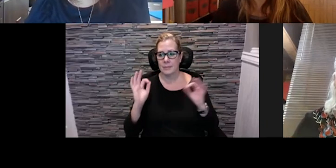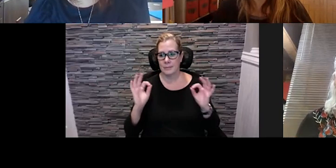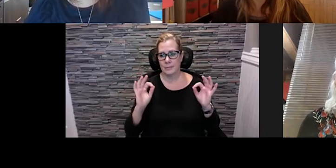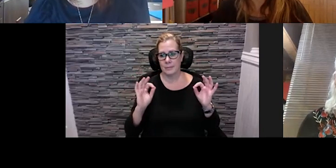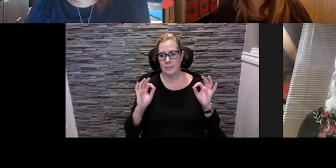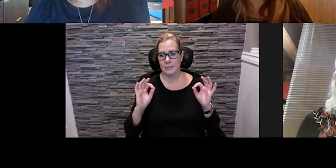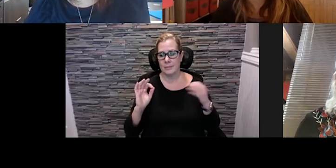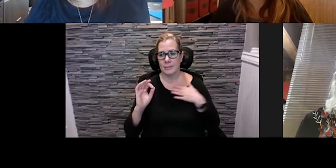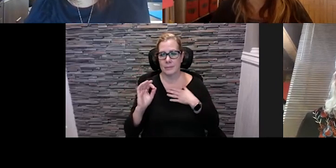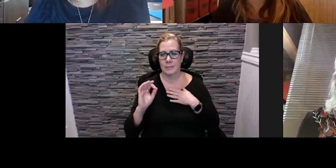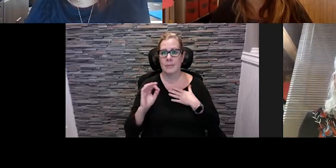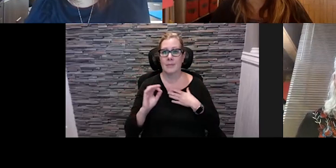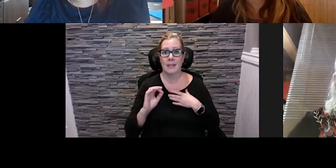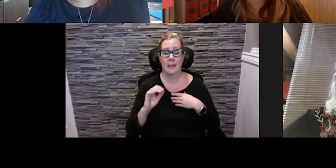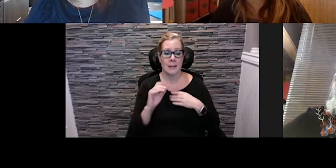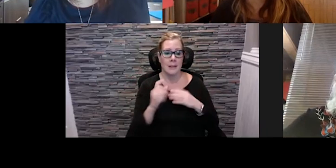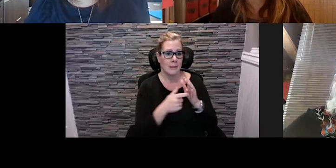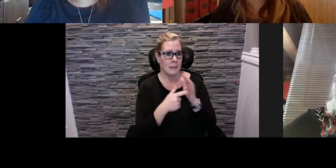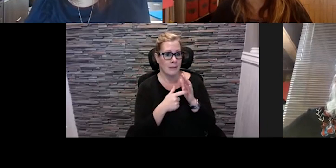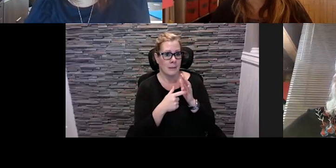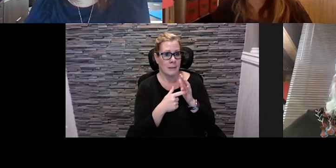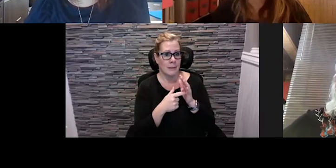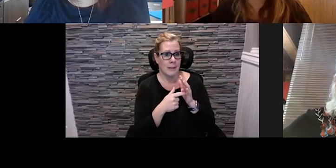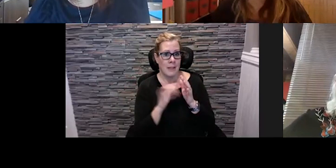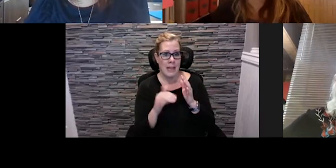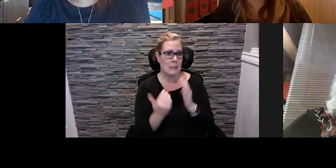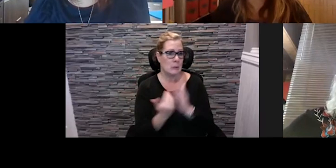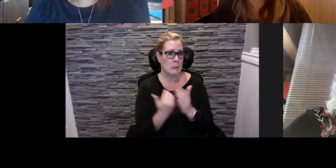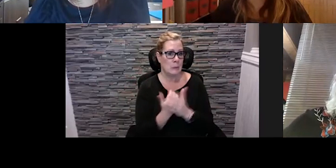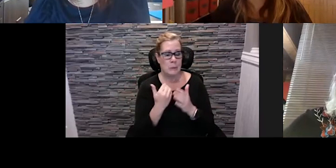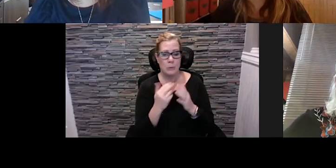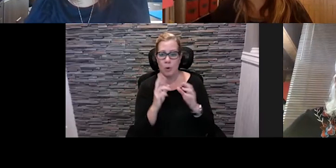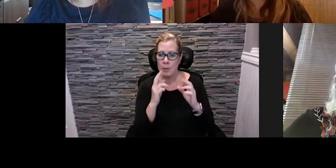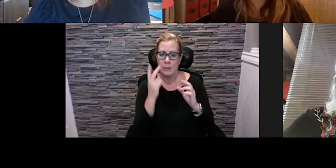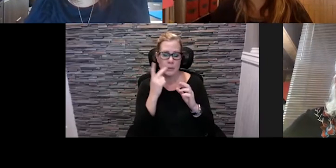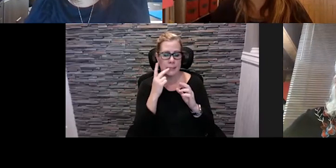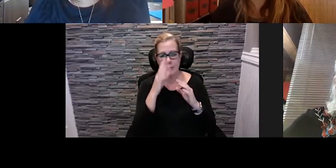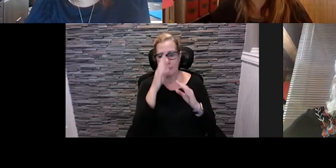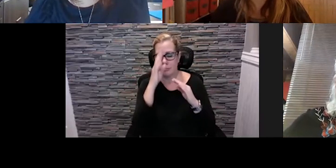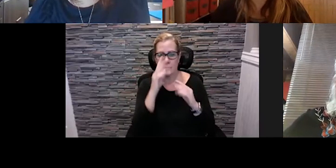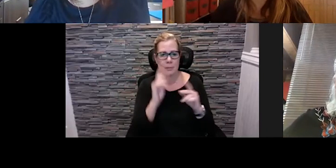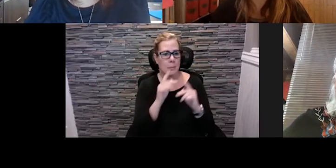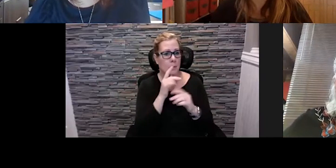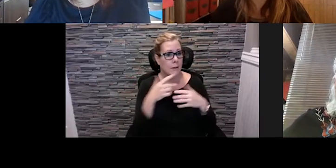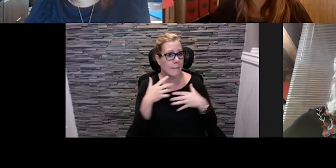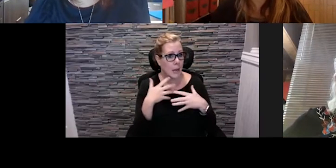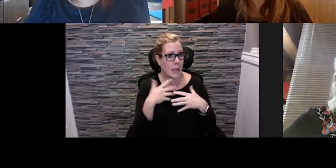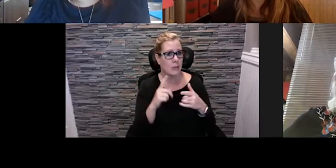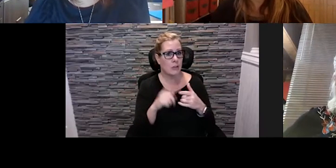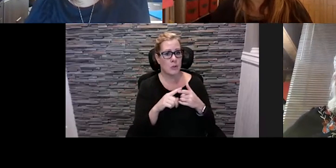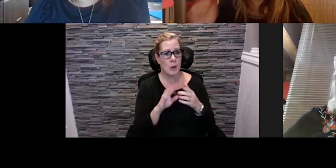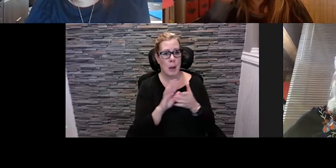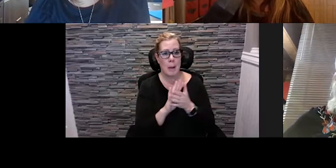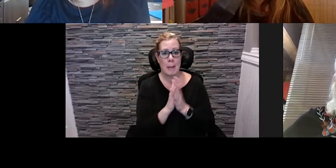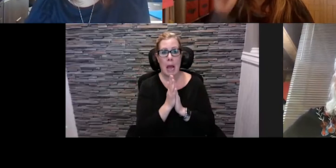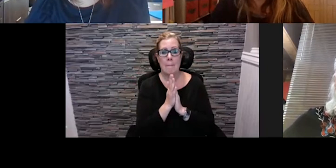is the is the mother of invention and that's definitely what we're hoping to see as we move forward hoping people aren't afraid to step outside their comfort zone and we're going to try